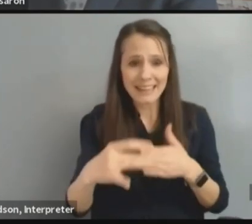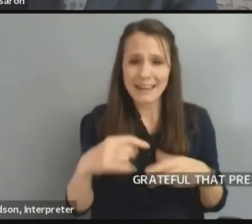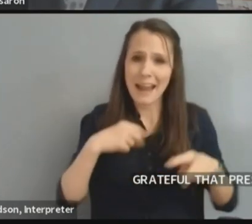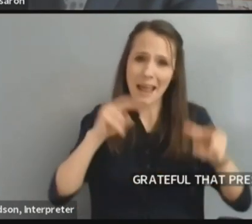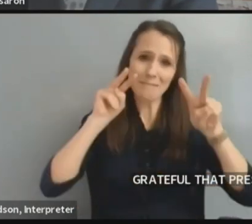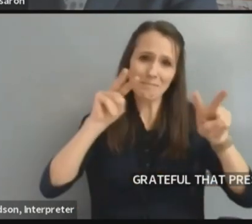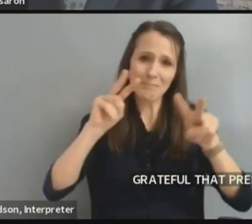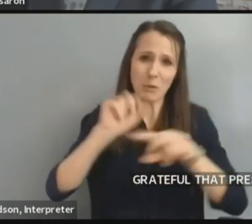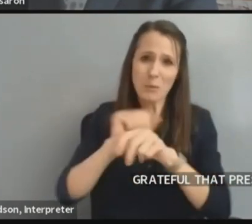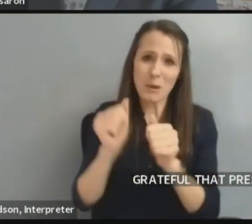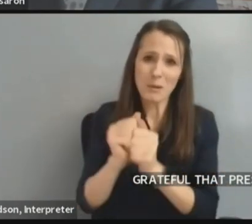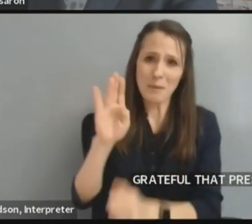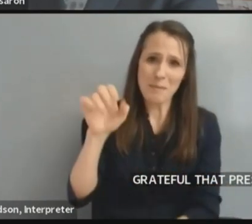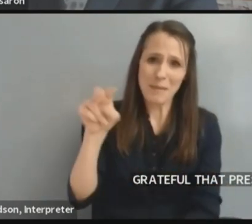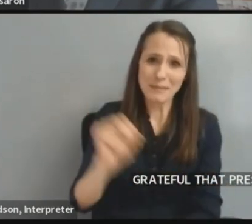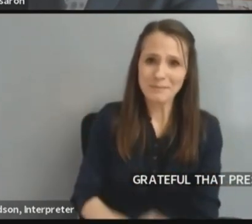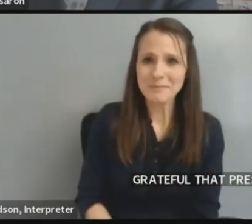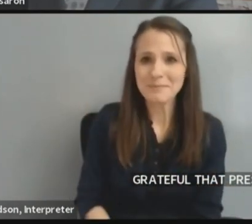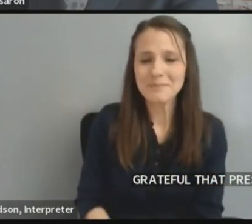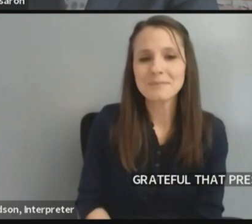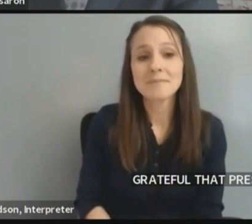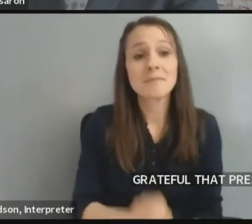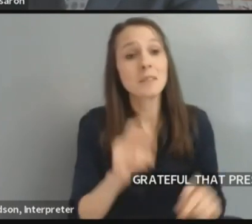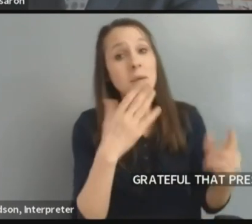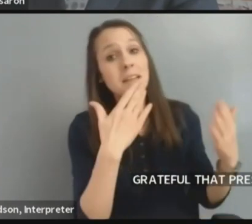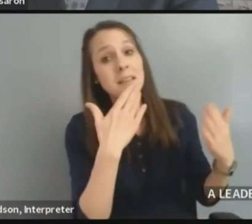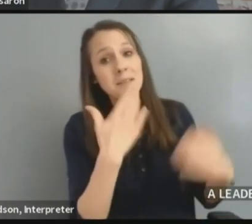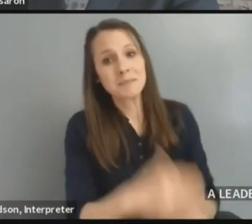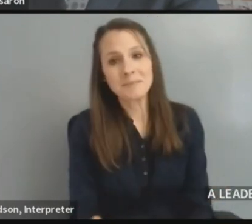forward to working with him. Thank you, Governor.